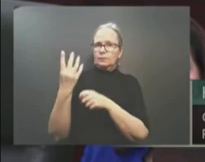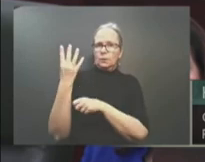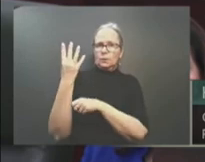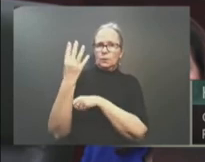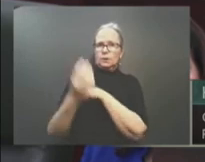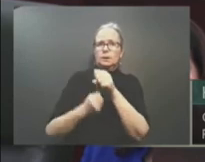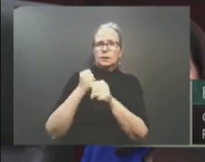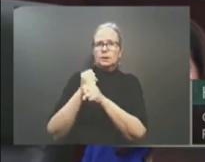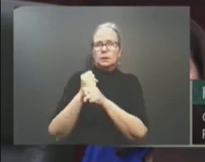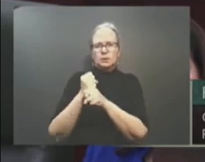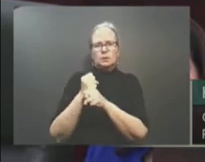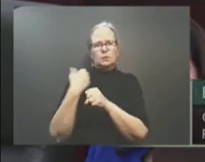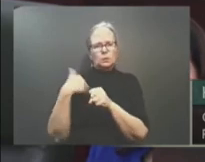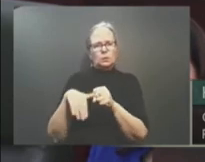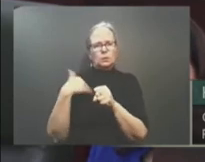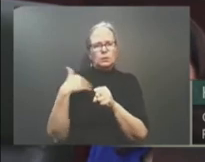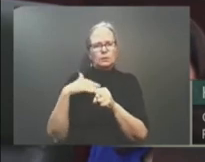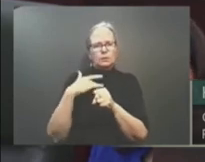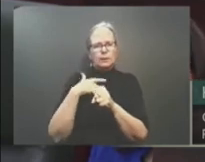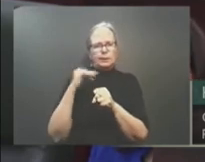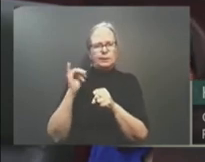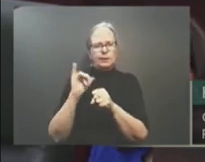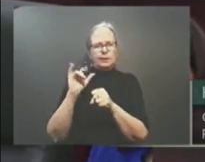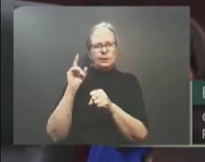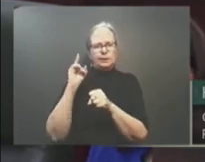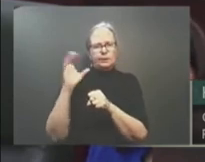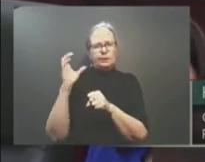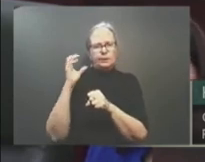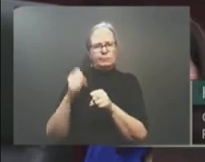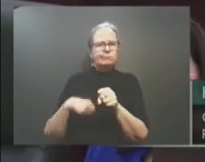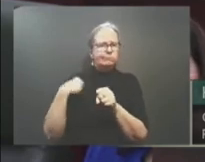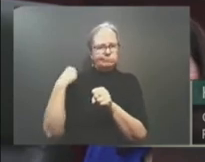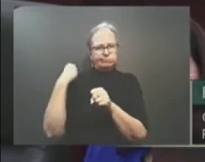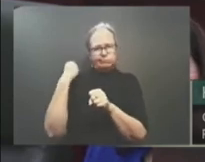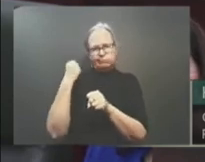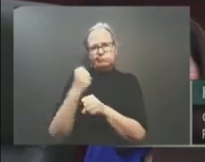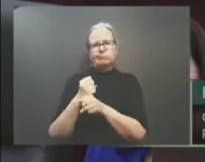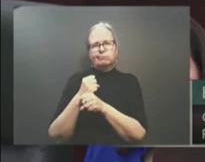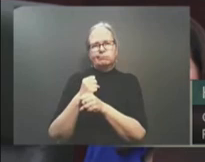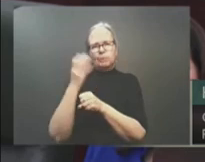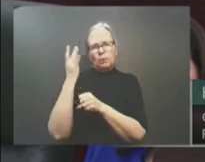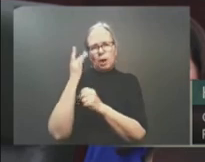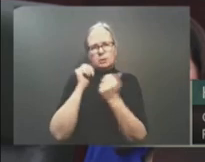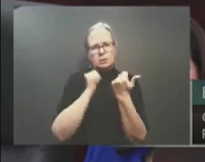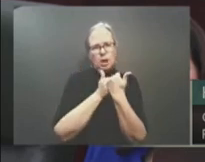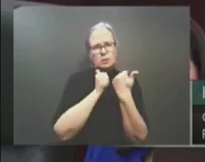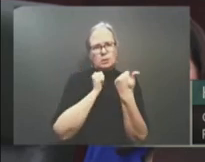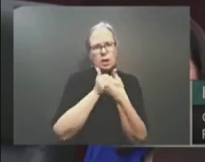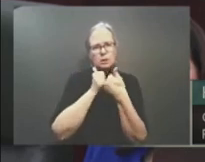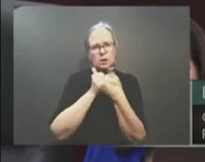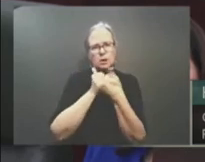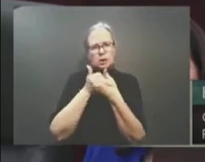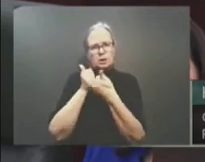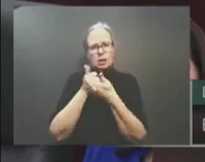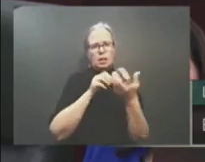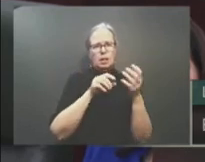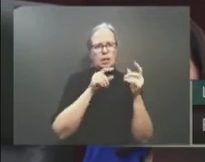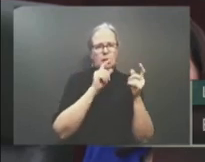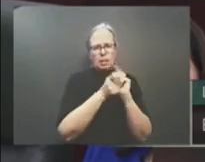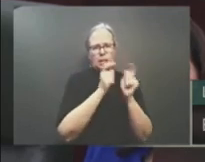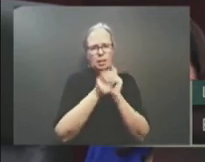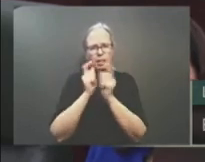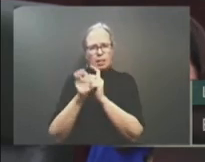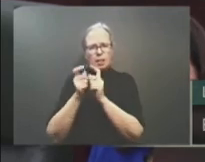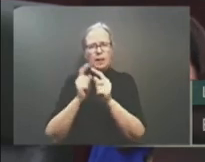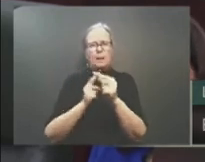but also because of how far we've come. When as a government we took office in 2019, Alberta had an economy that was flatlined,